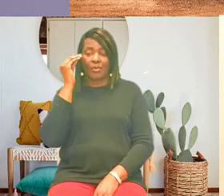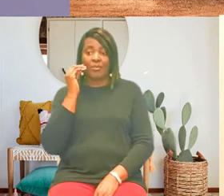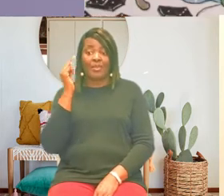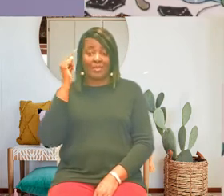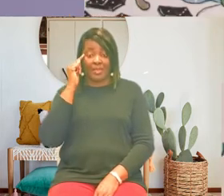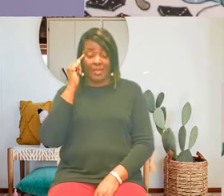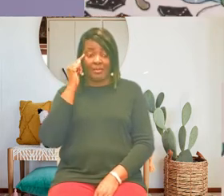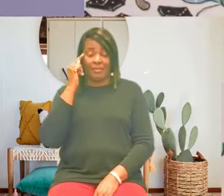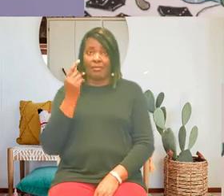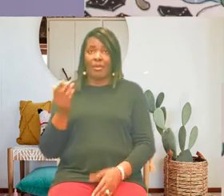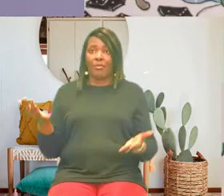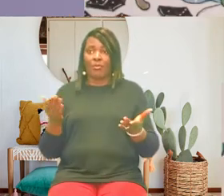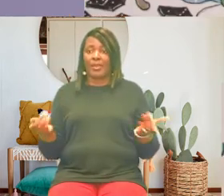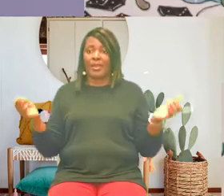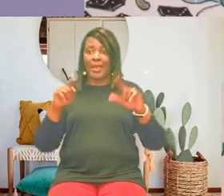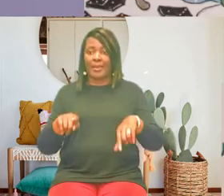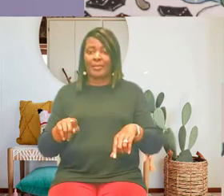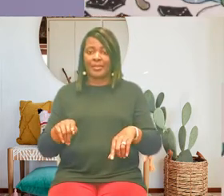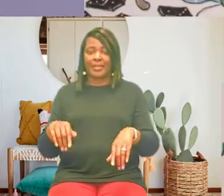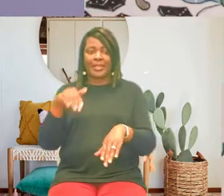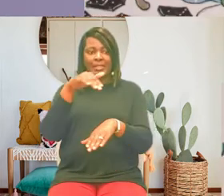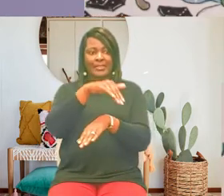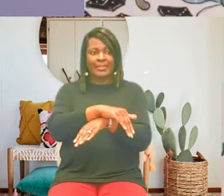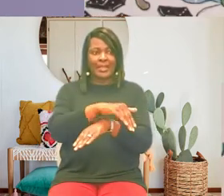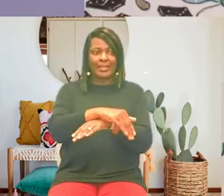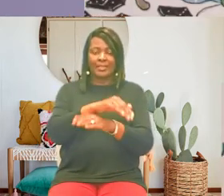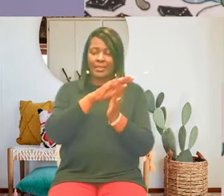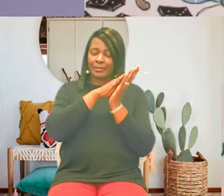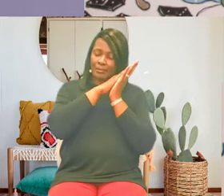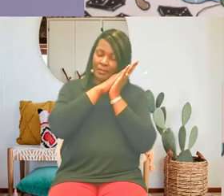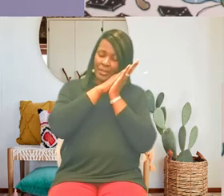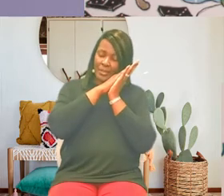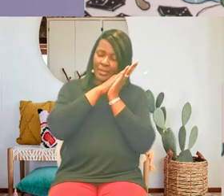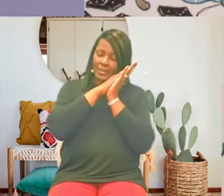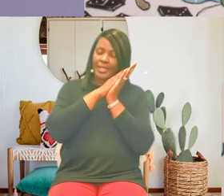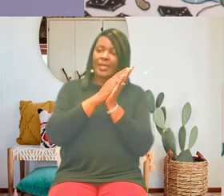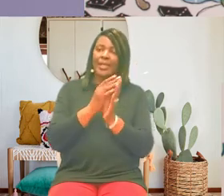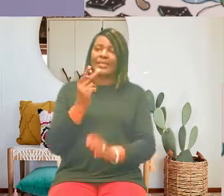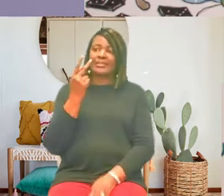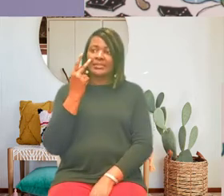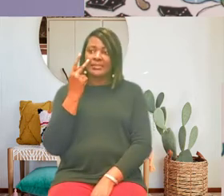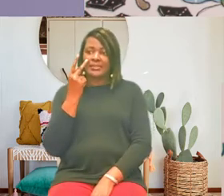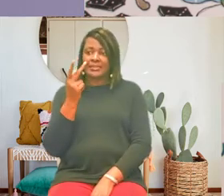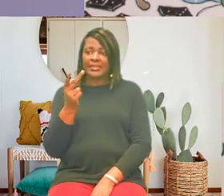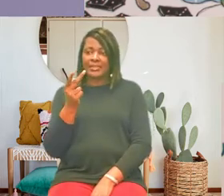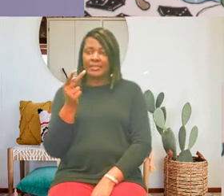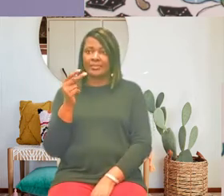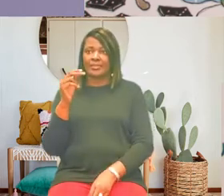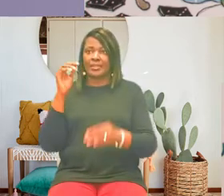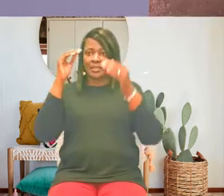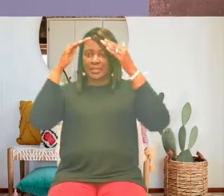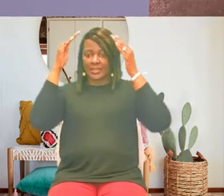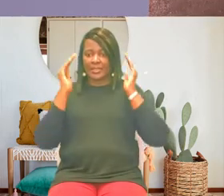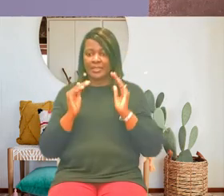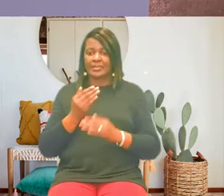minds that night in my bed all i could see was sister anne's hands as she reached out to me